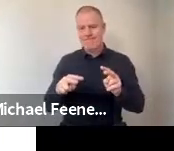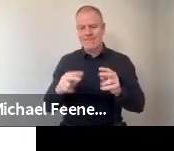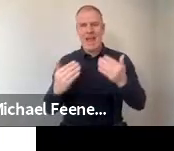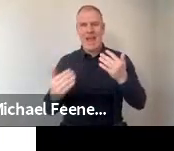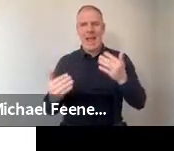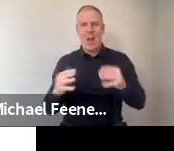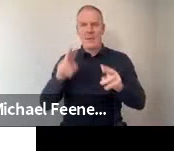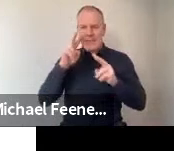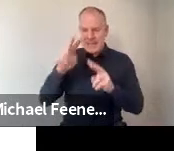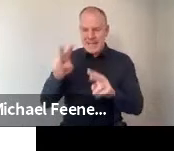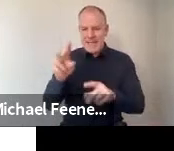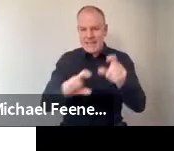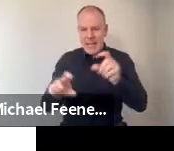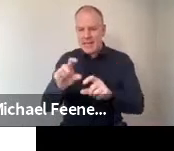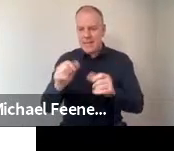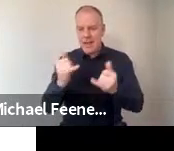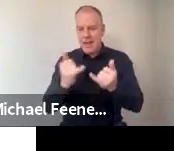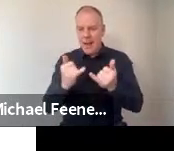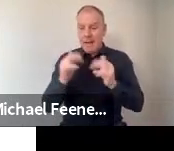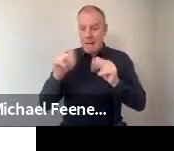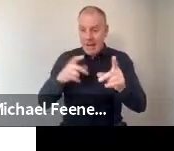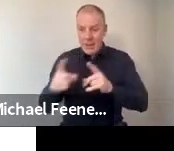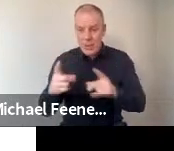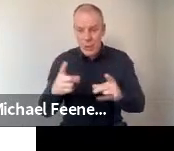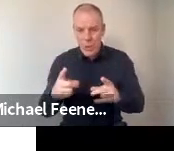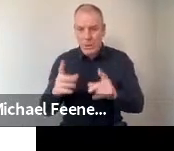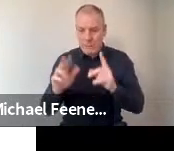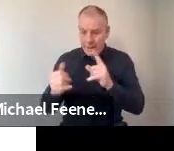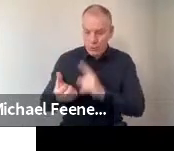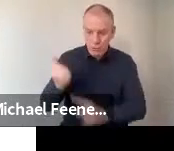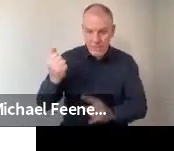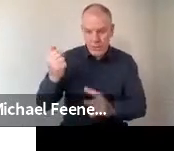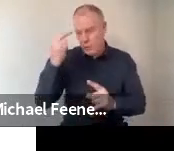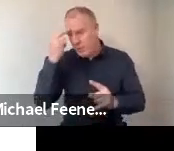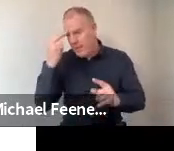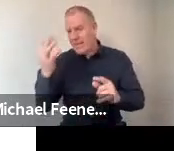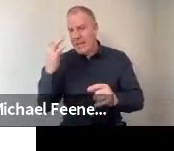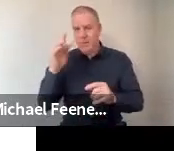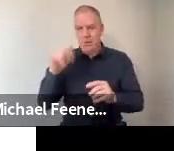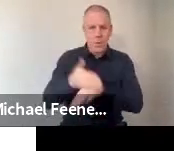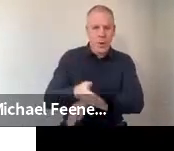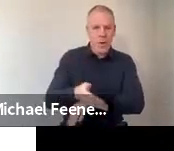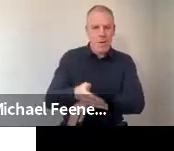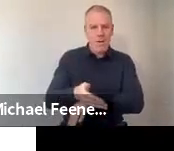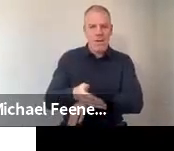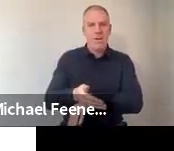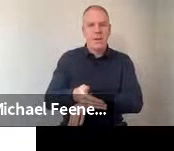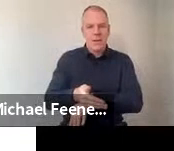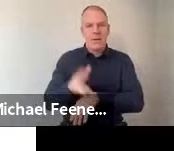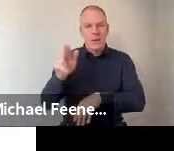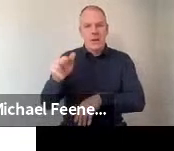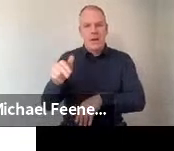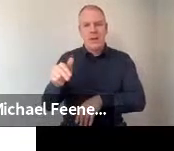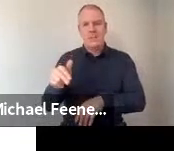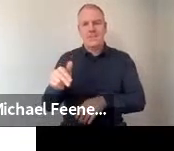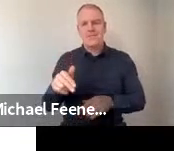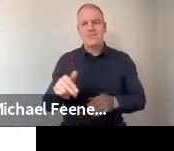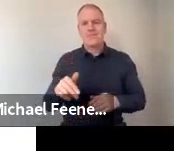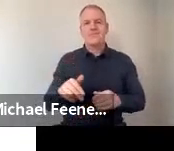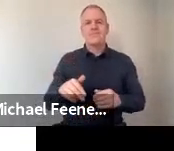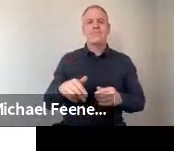science? they see it as something that is achievable to understand? If you can, if you just work at it, you can, you can figure it out.